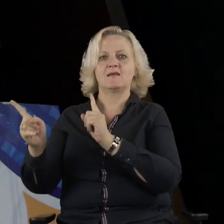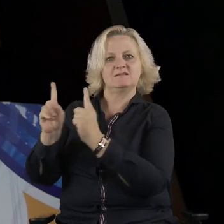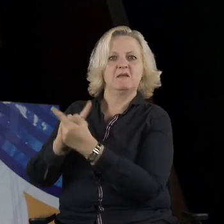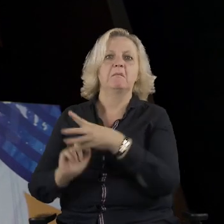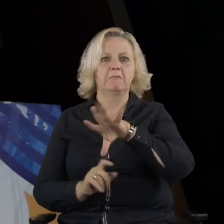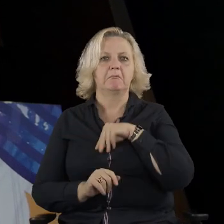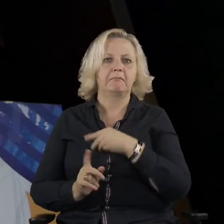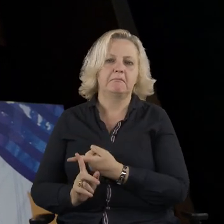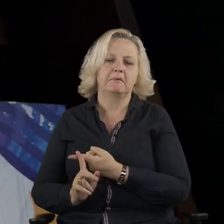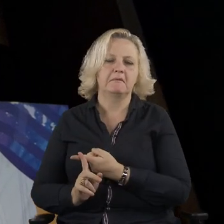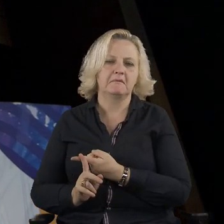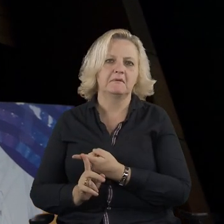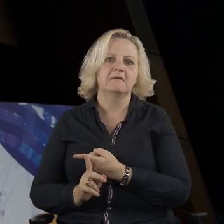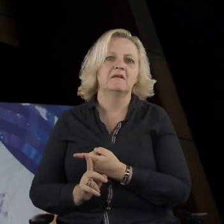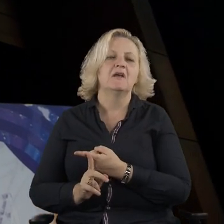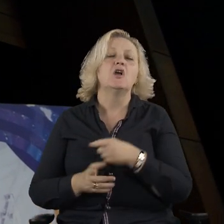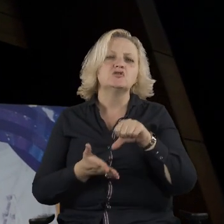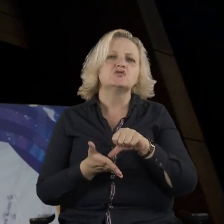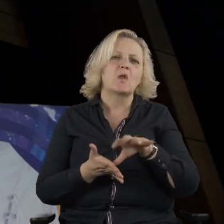work in is really, really tough.